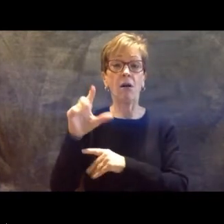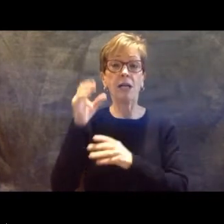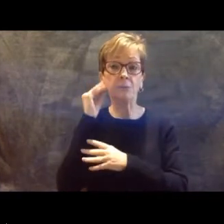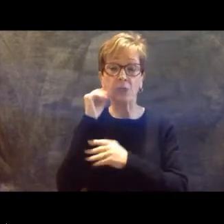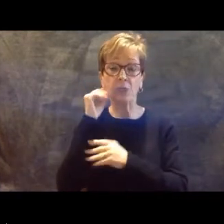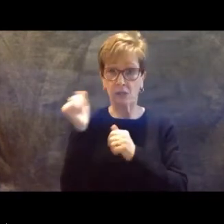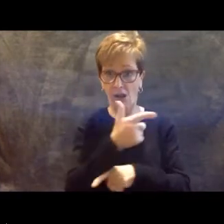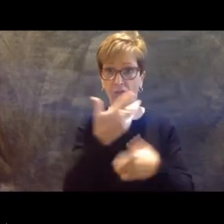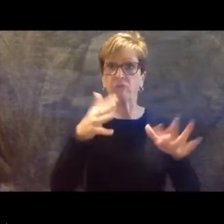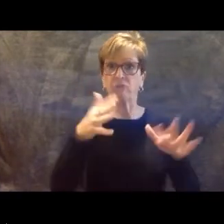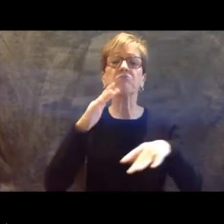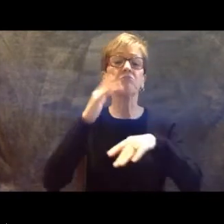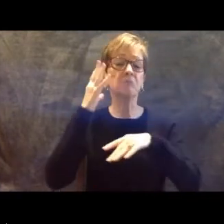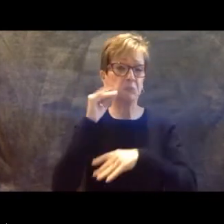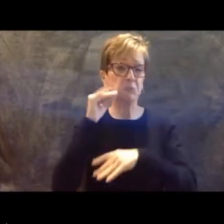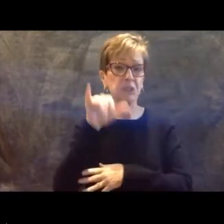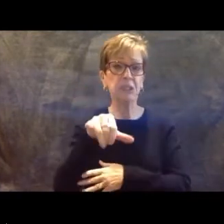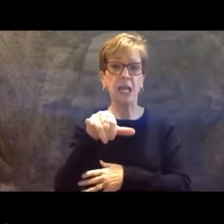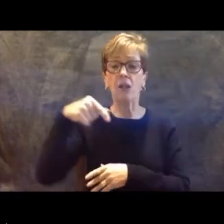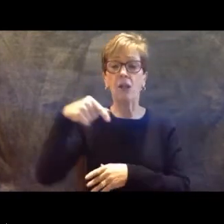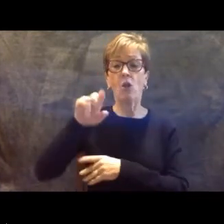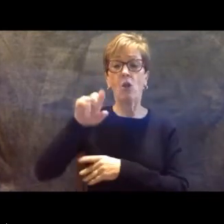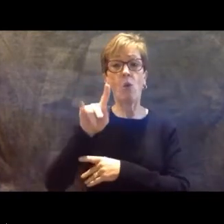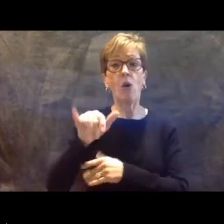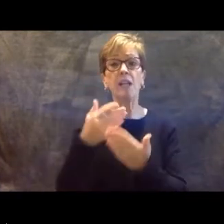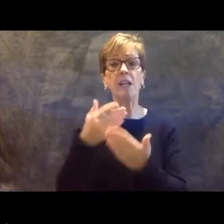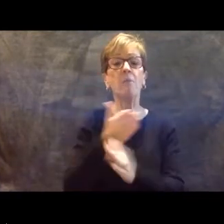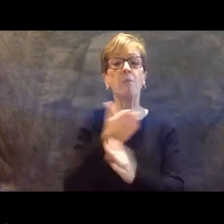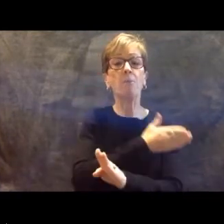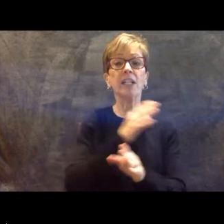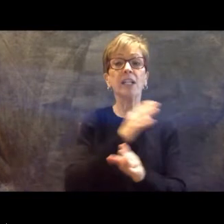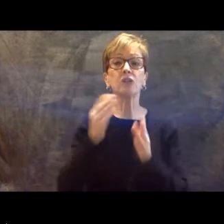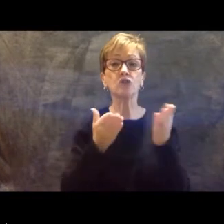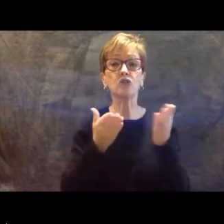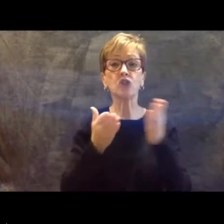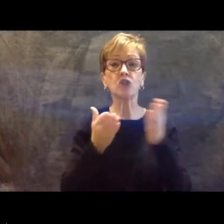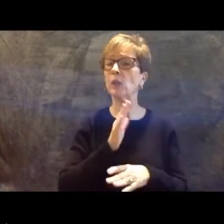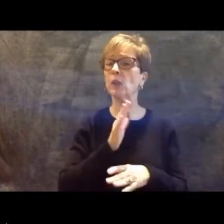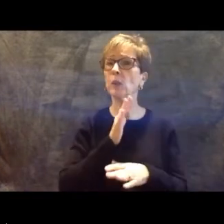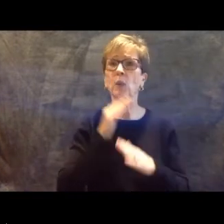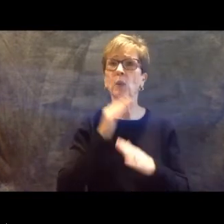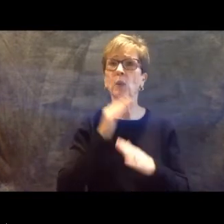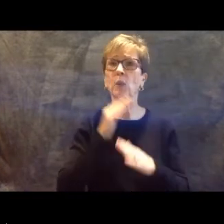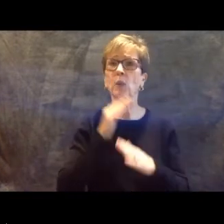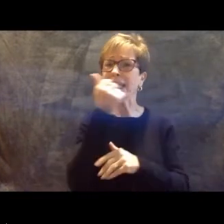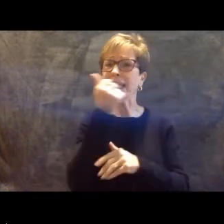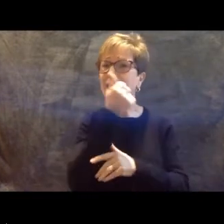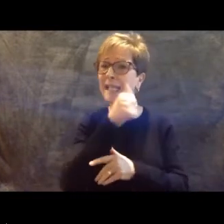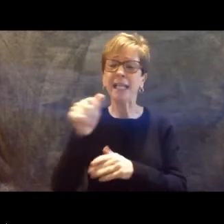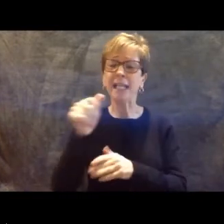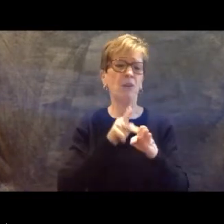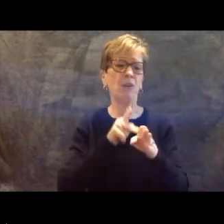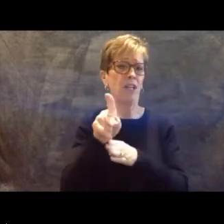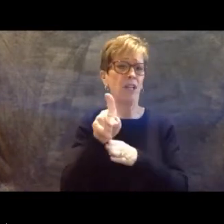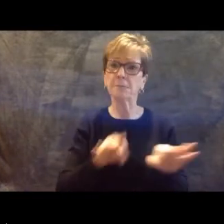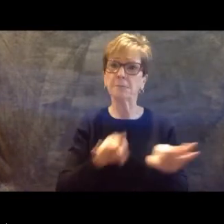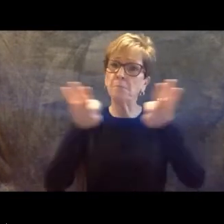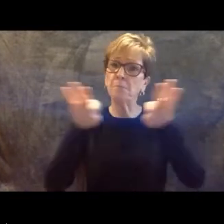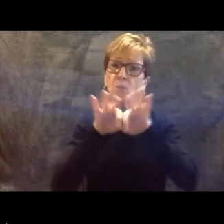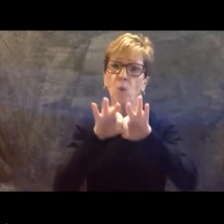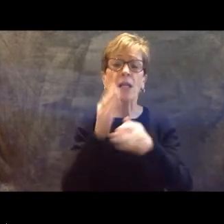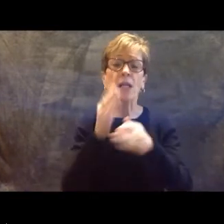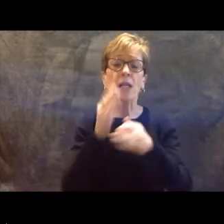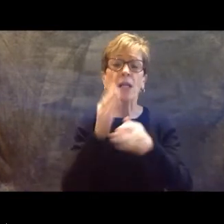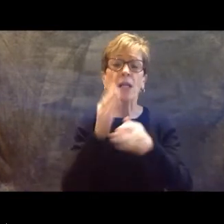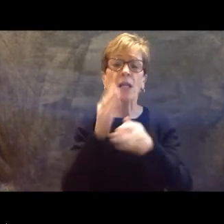The quality of pre-service experience is a hallmark of any real profession, and it's part of the teaching profession